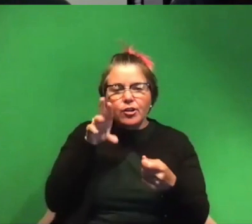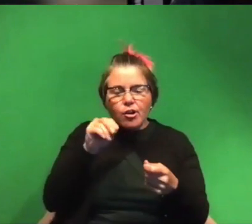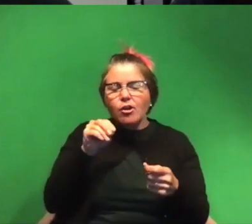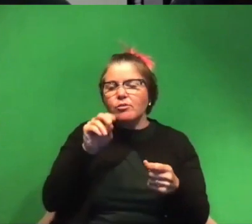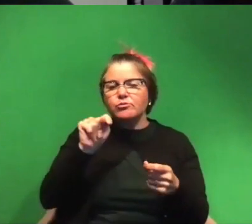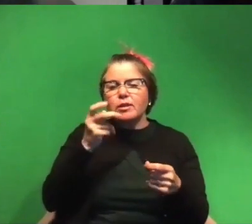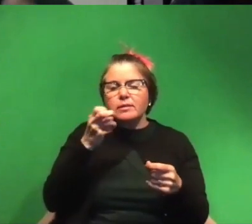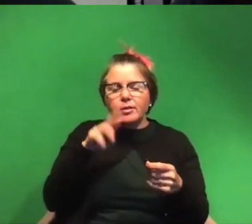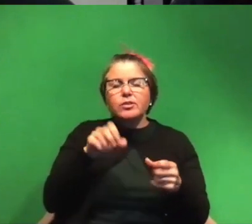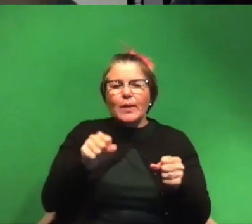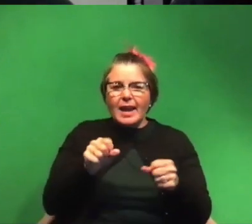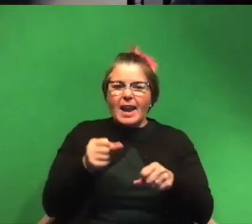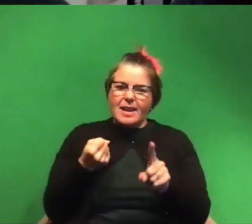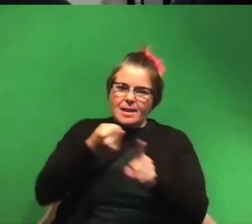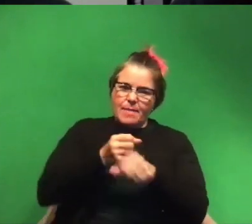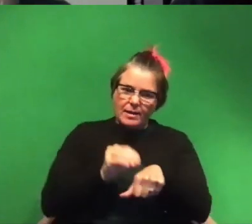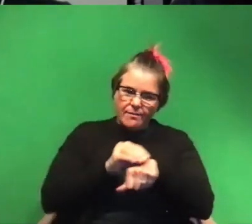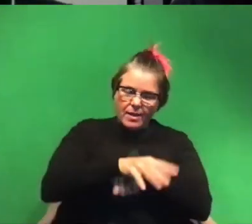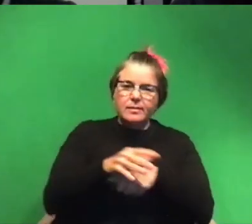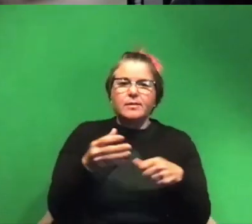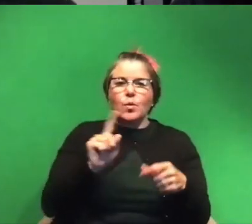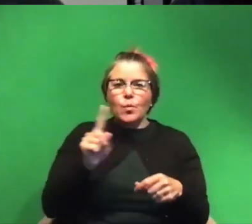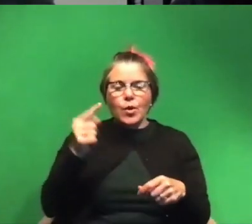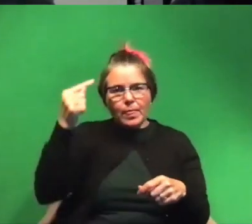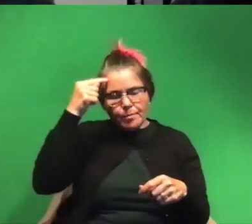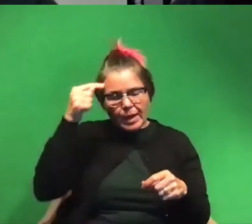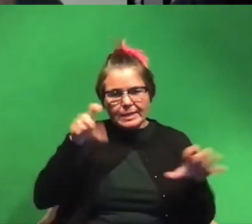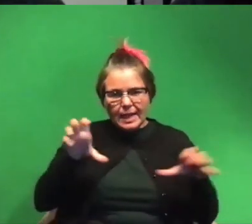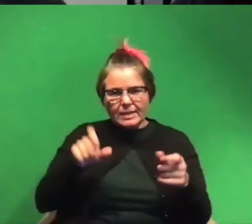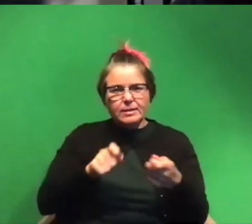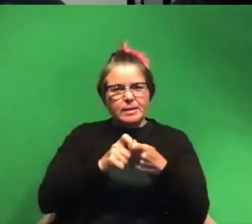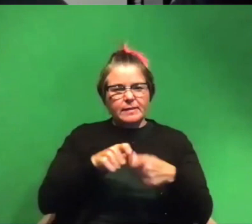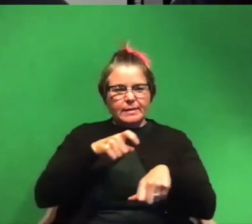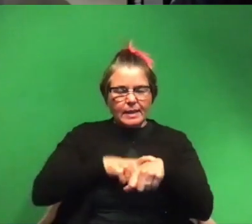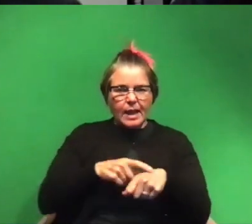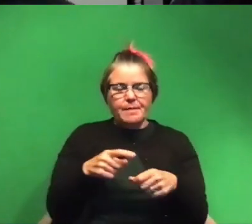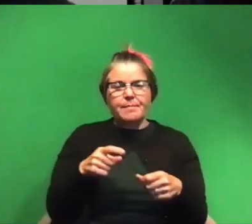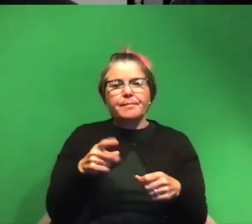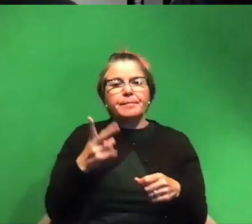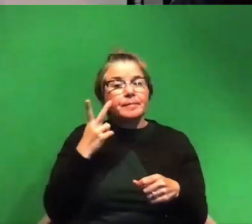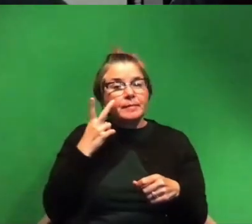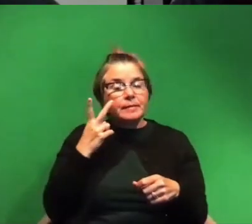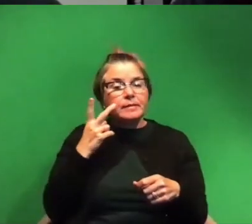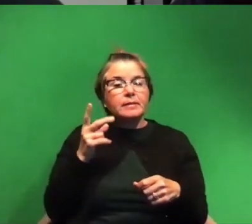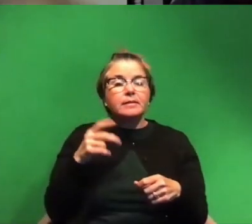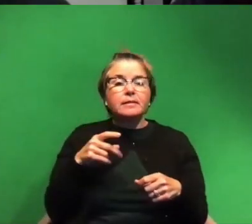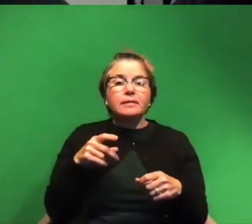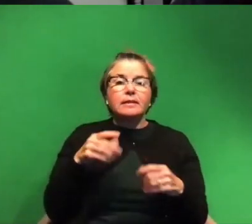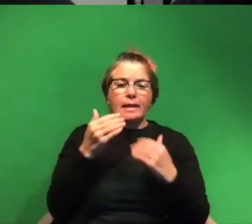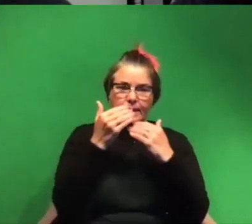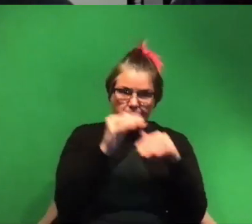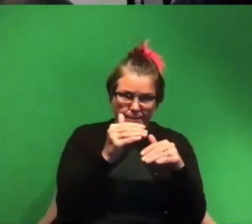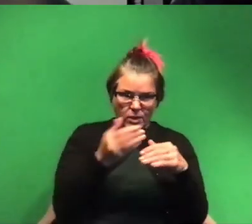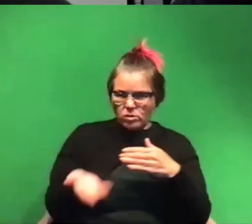can actually affect what is where the brain is active at certain points in time and see if boosting activation or limiting activation